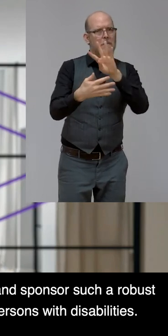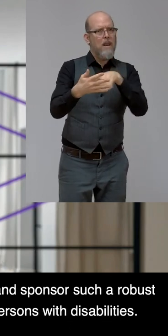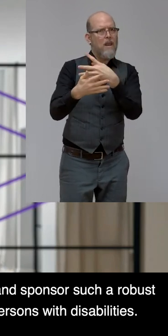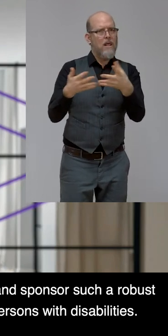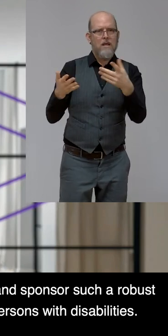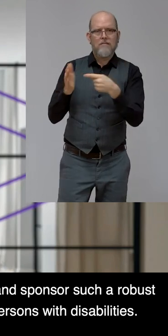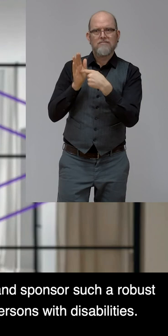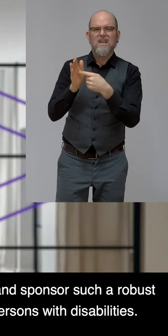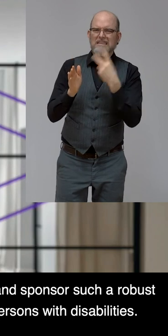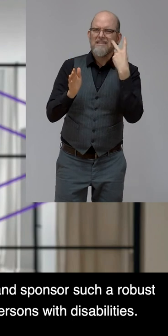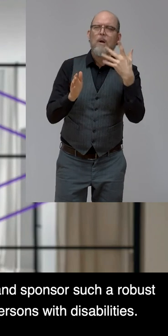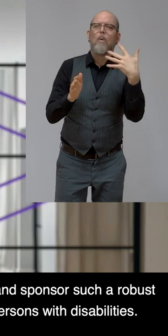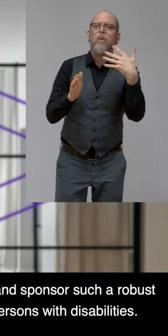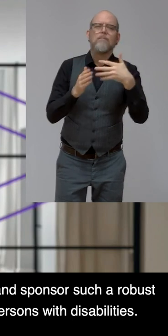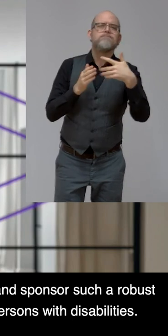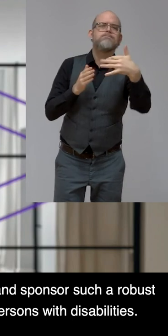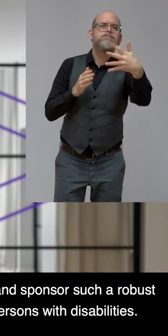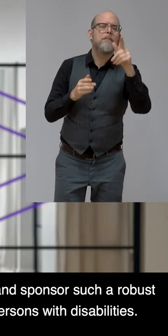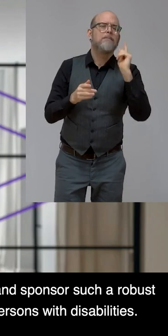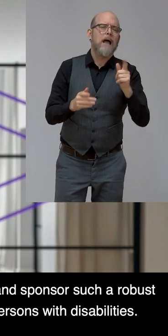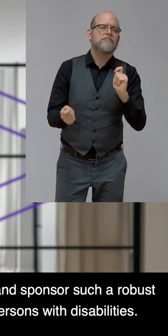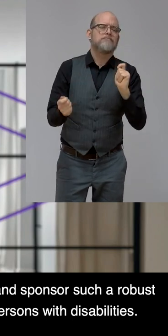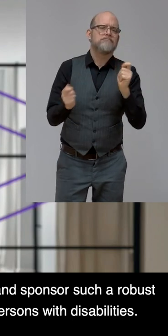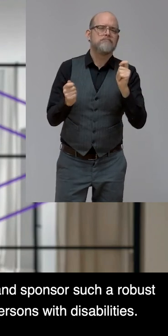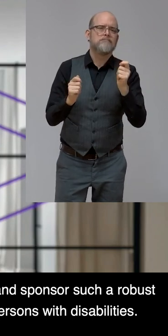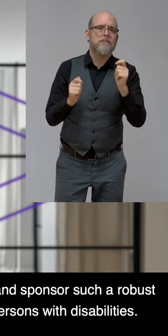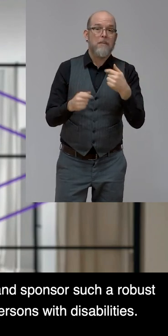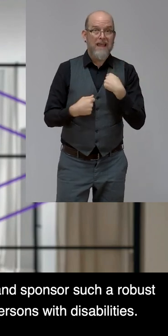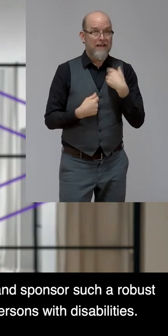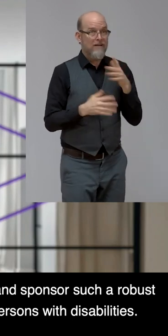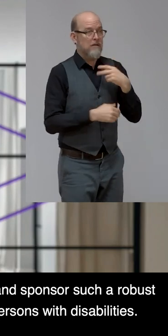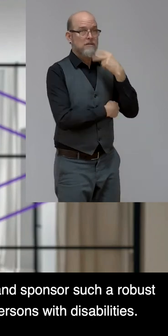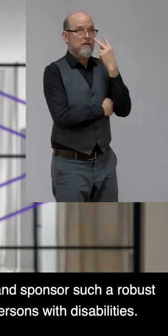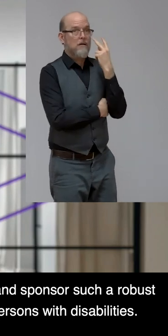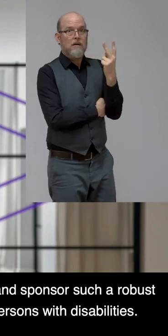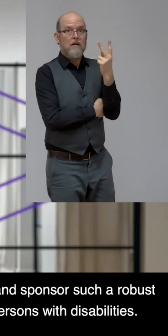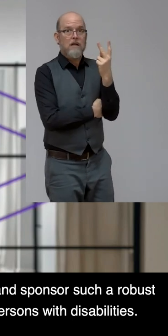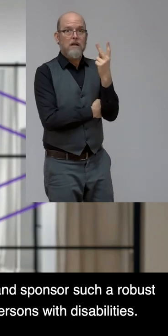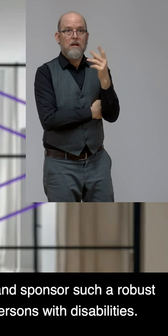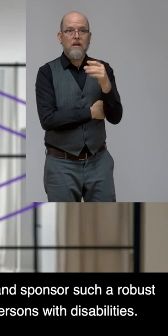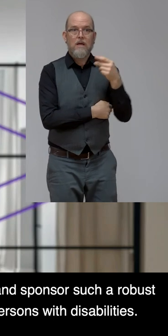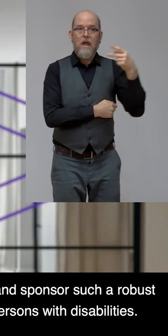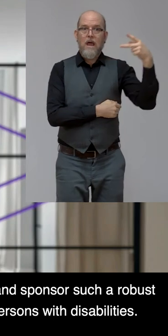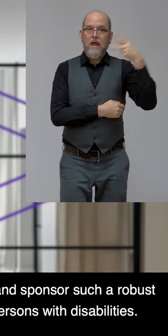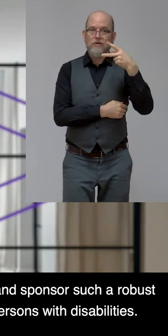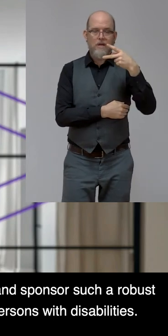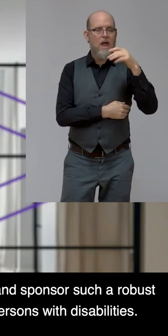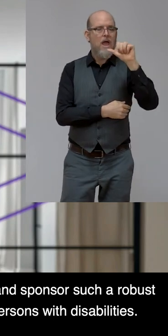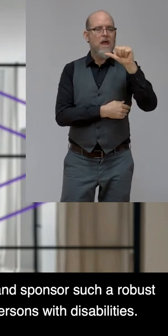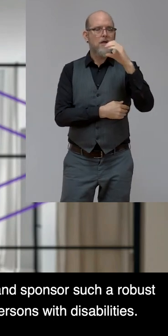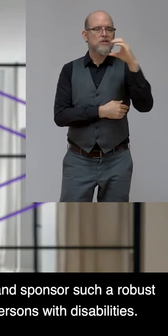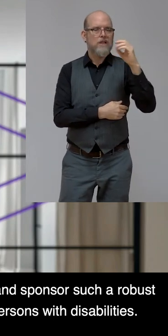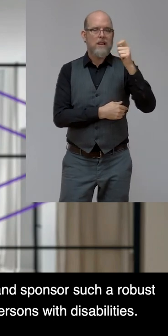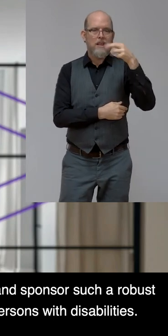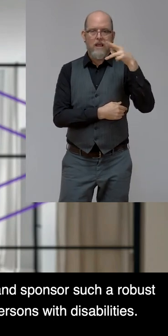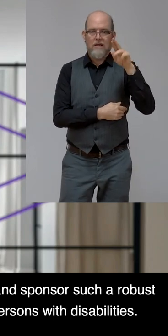was so excited for Accenture to step forward and sponsor such a robust study as this